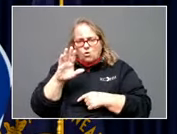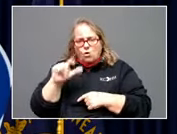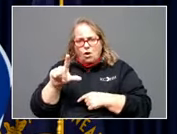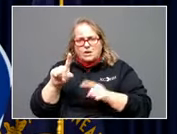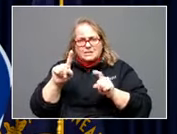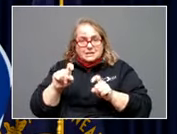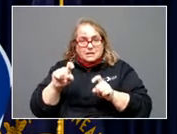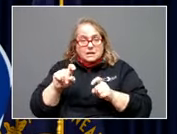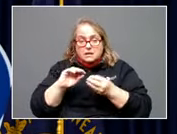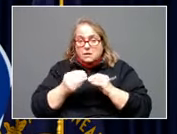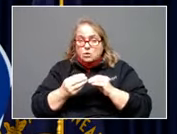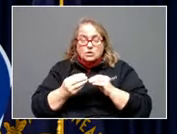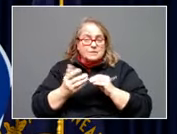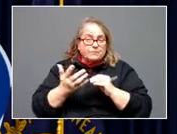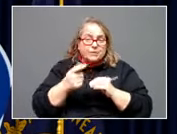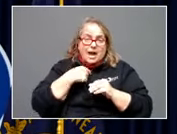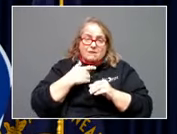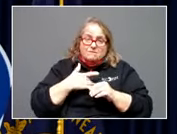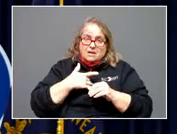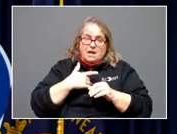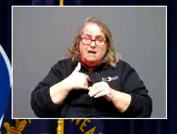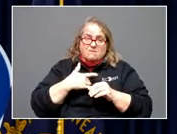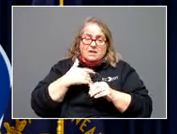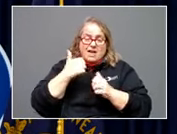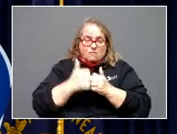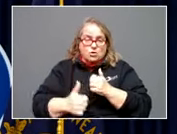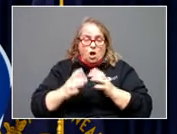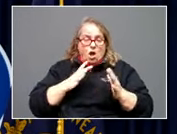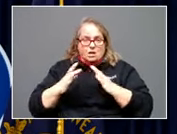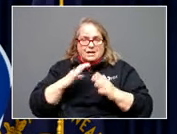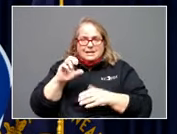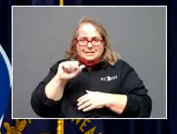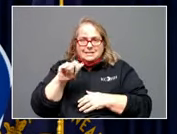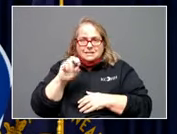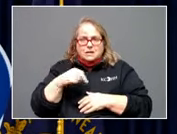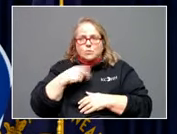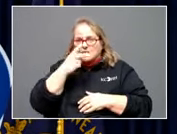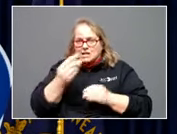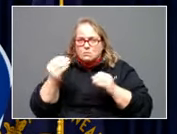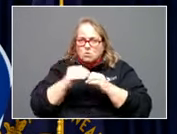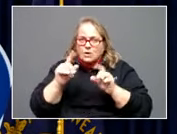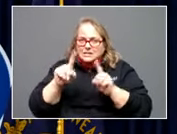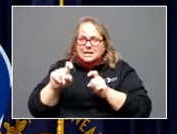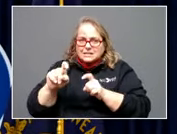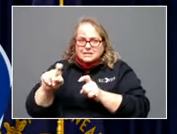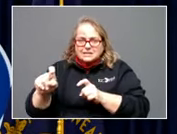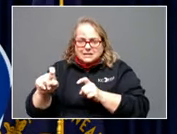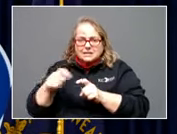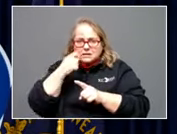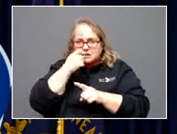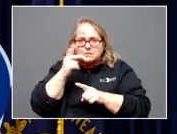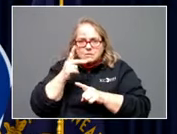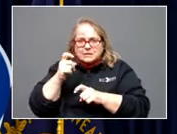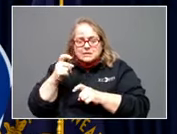numbers. Certainly, I think every holiday season we see more as we come into it. And every time that there's something like a new